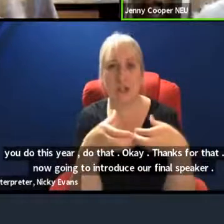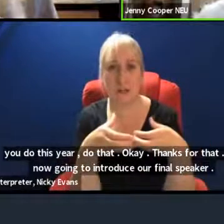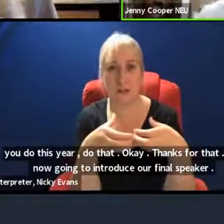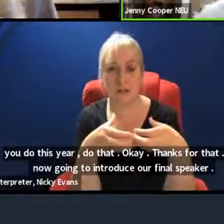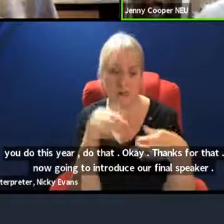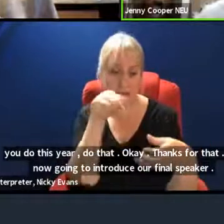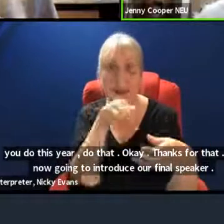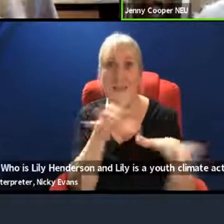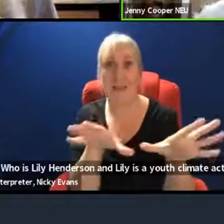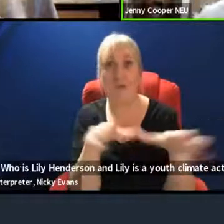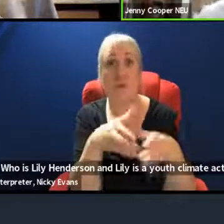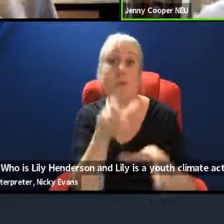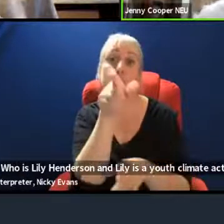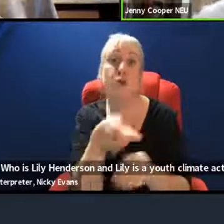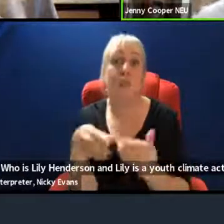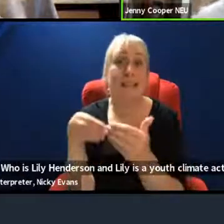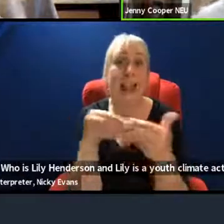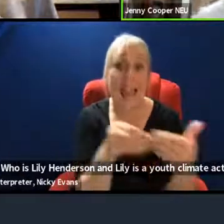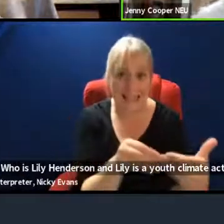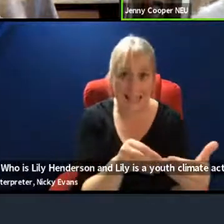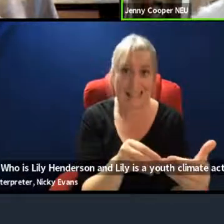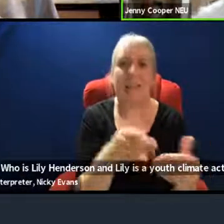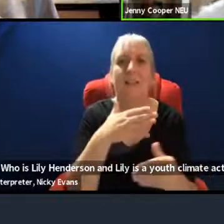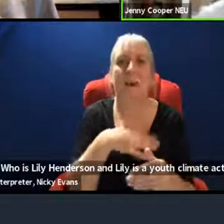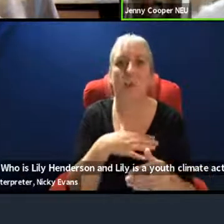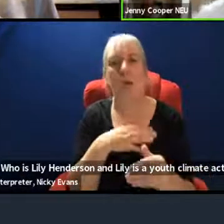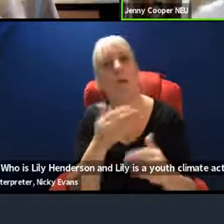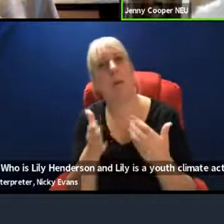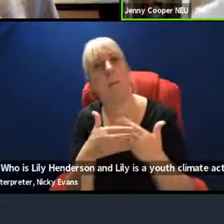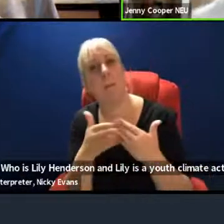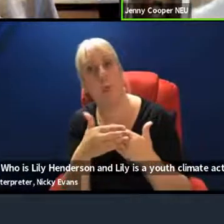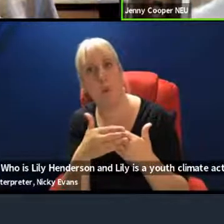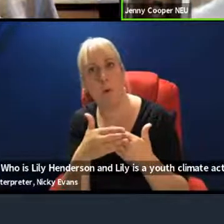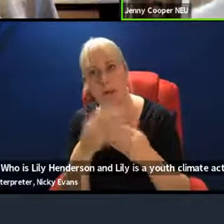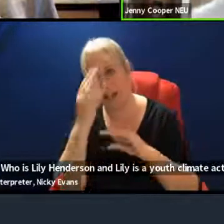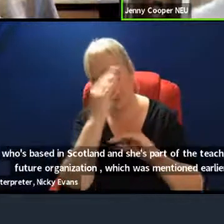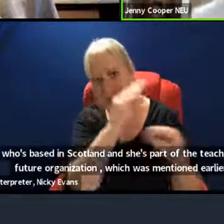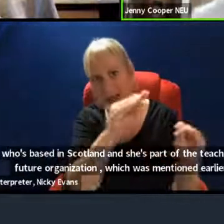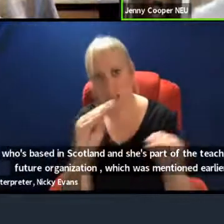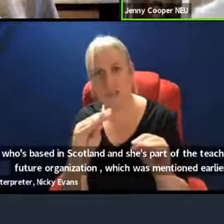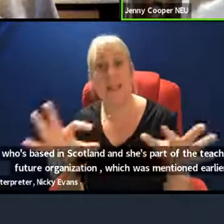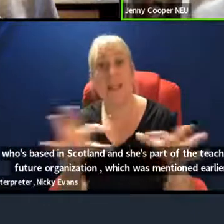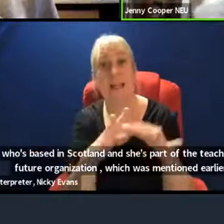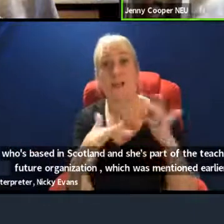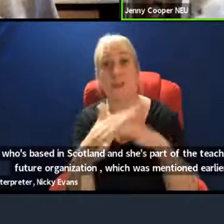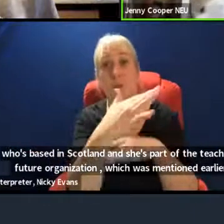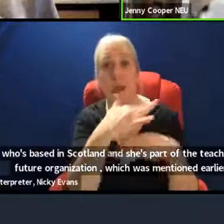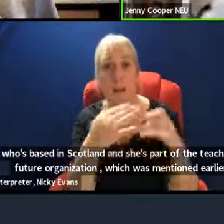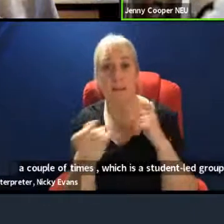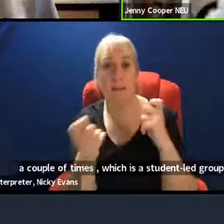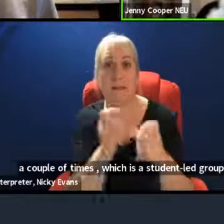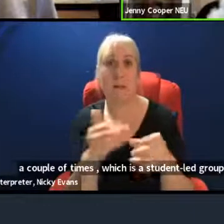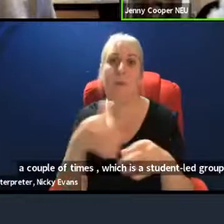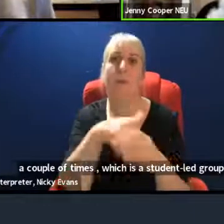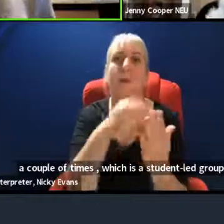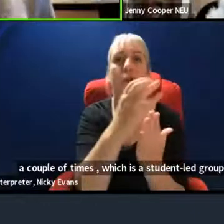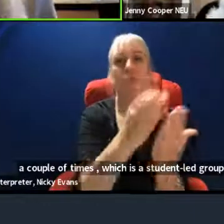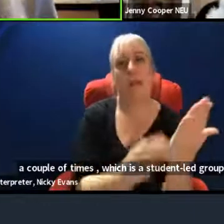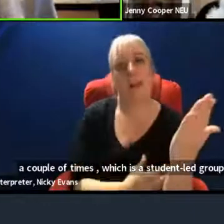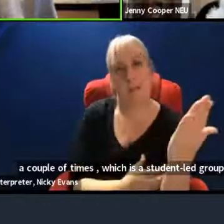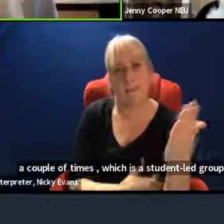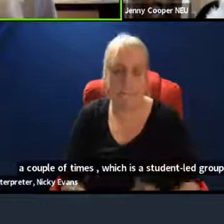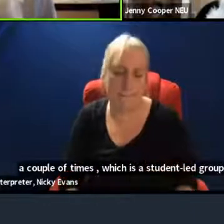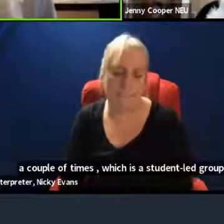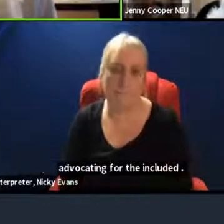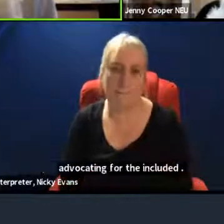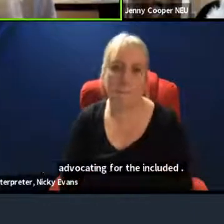advocating for the inclusion of climate education in the curriculum. So welcome to Lily. Lily. Yeah, thank